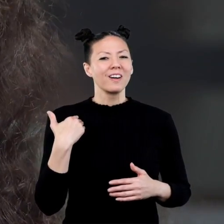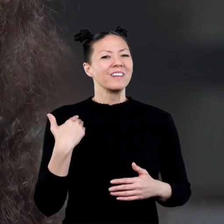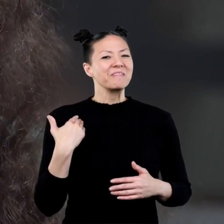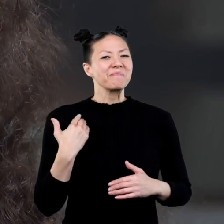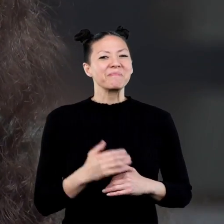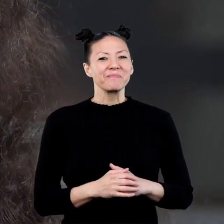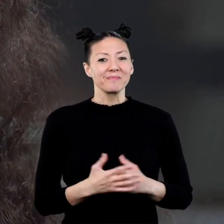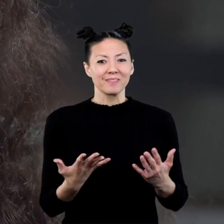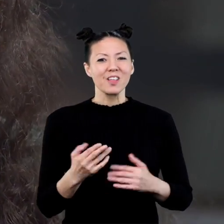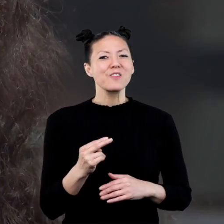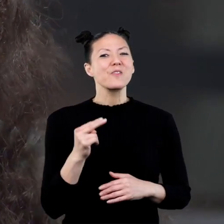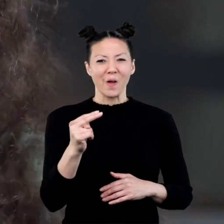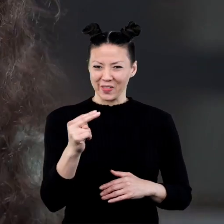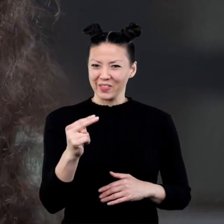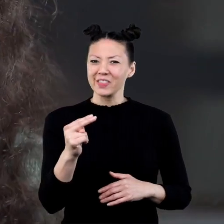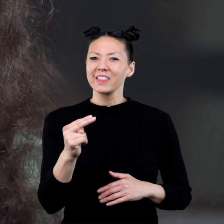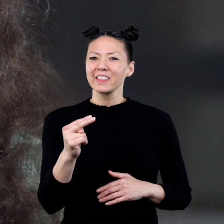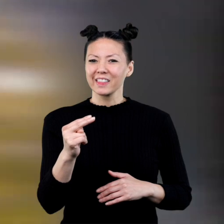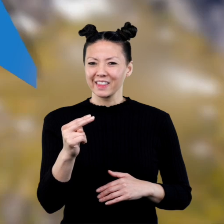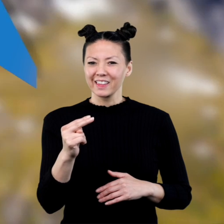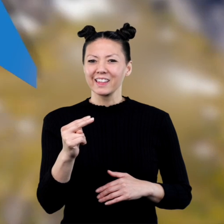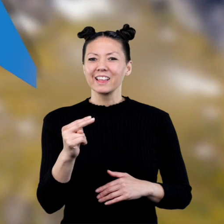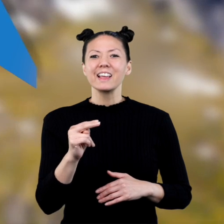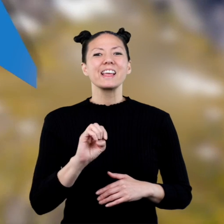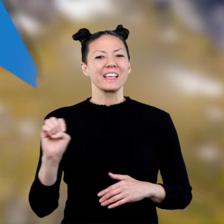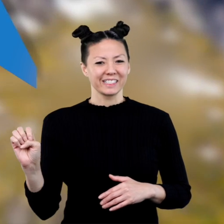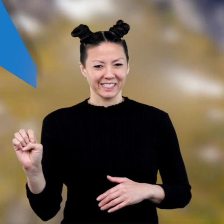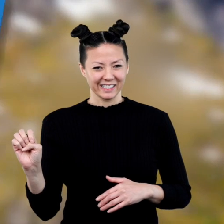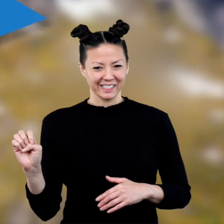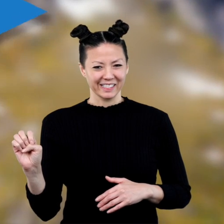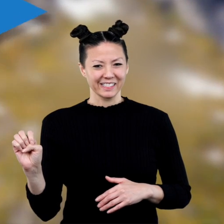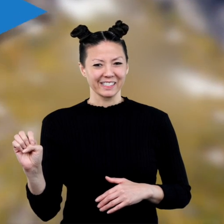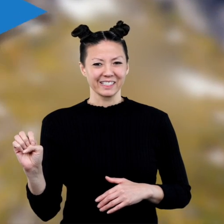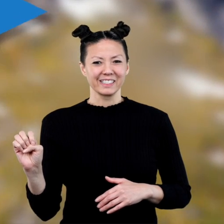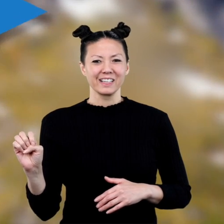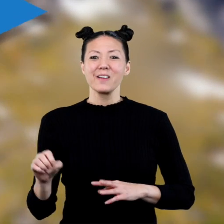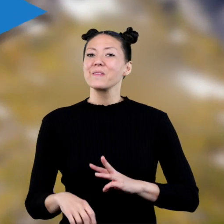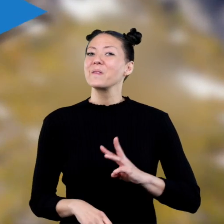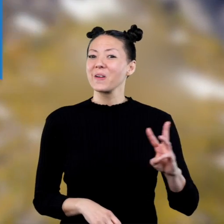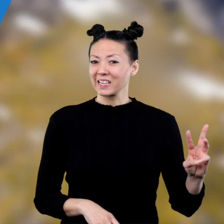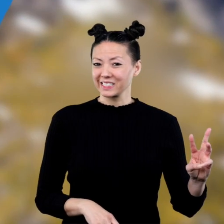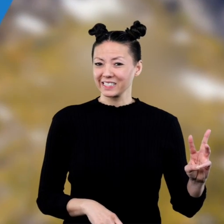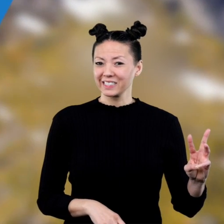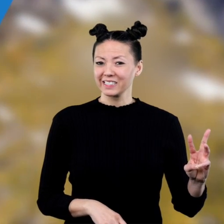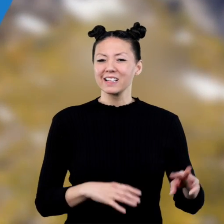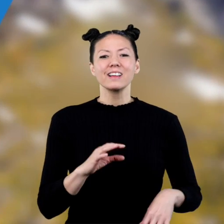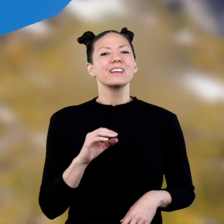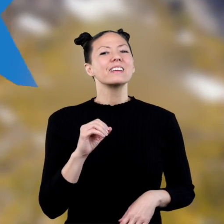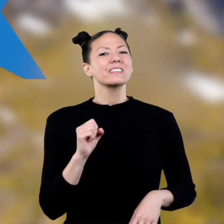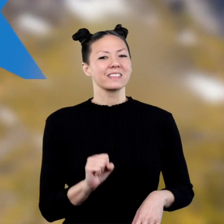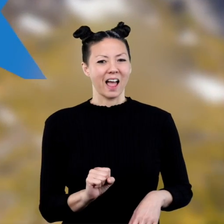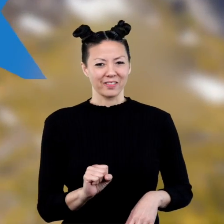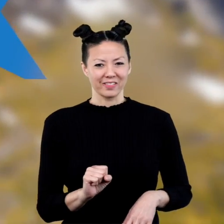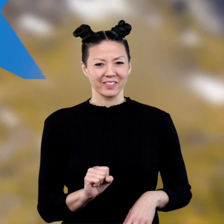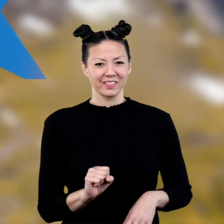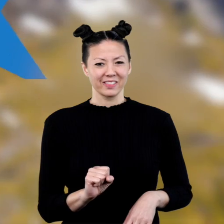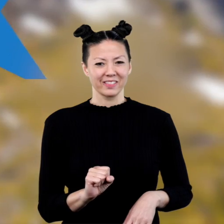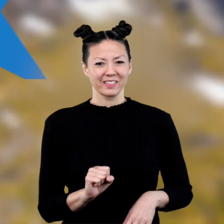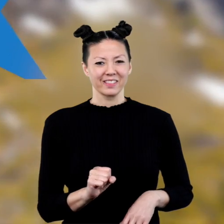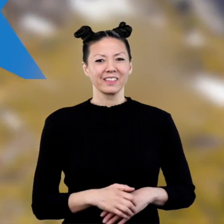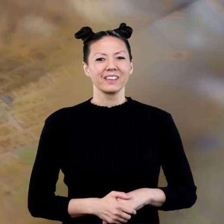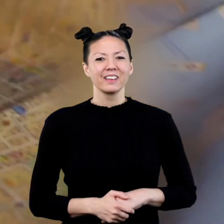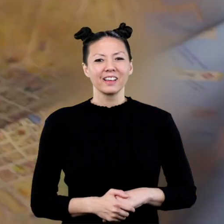before. They are north, east, south, and west.